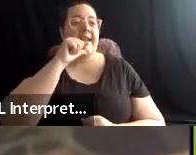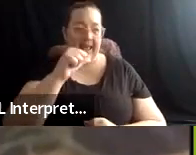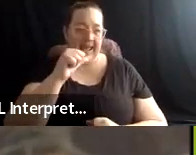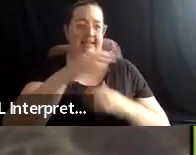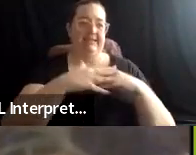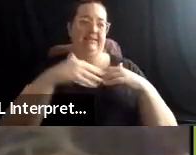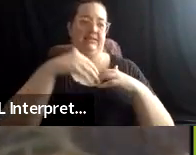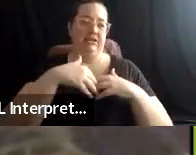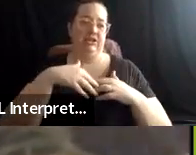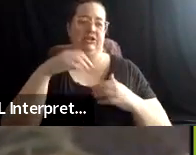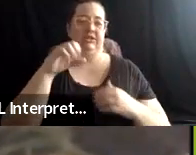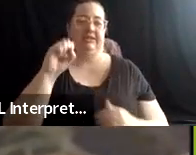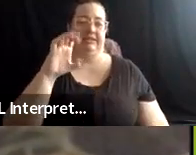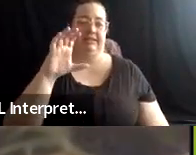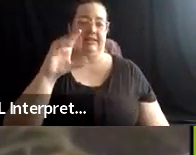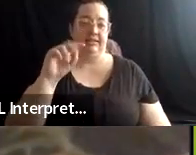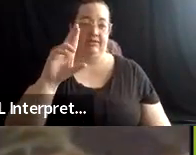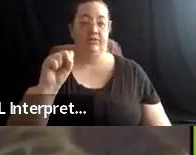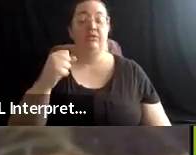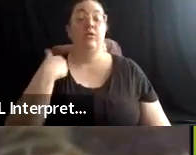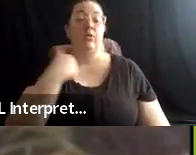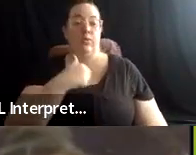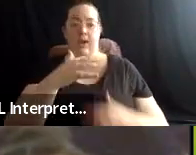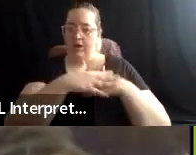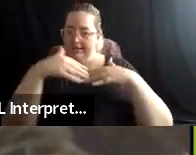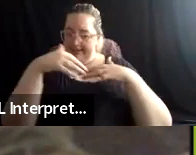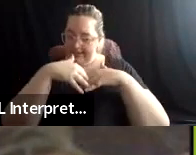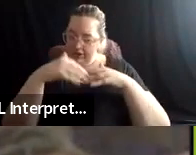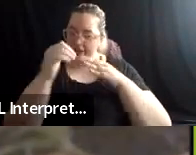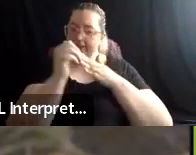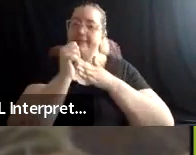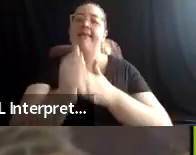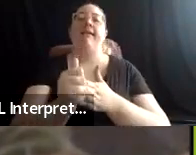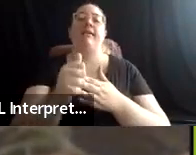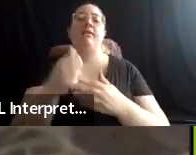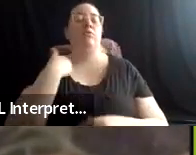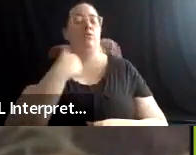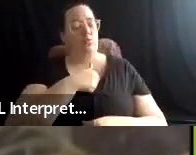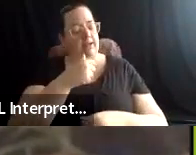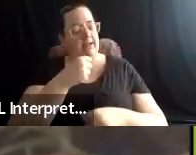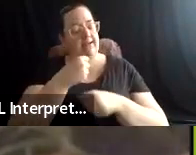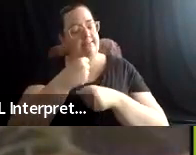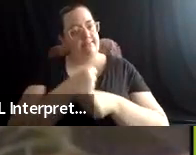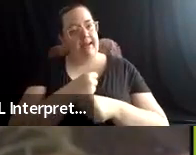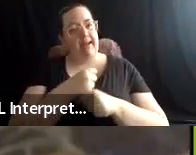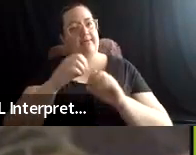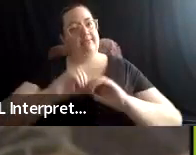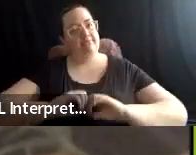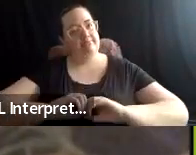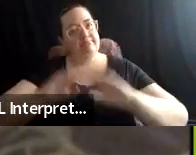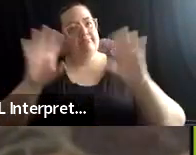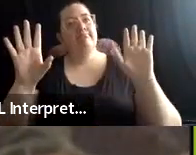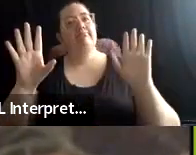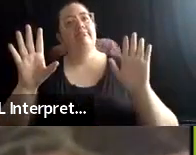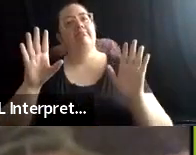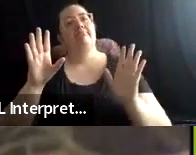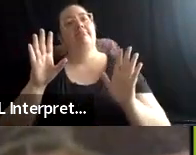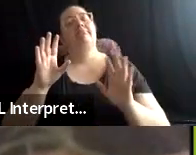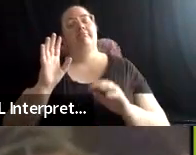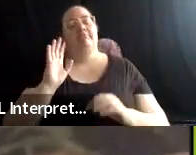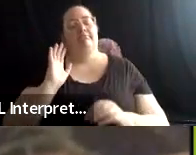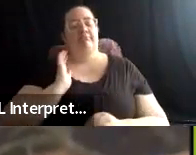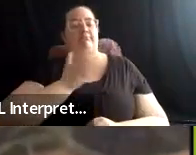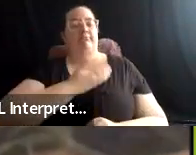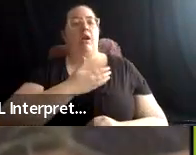We are indigenous led and we make visible public and transparent the urgent decolonization work